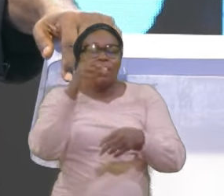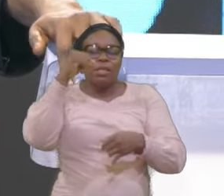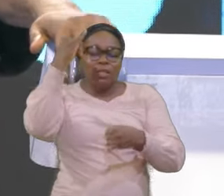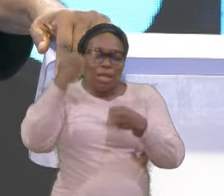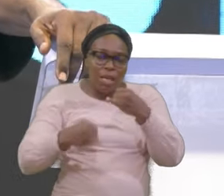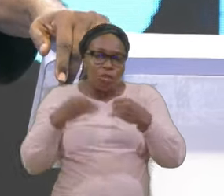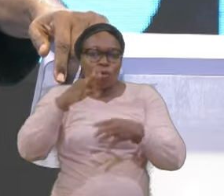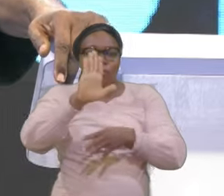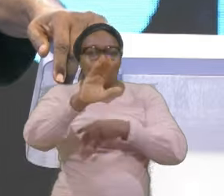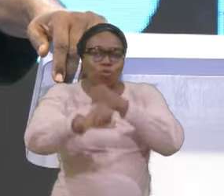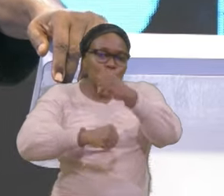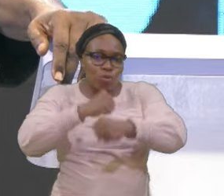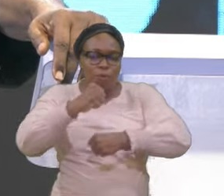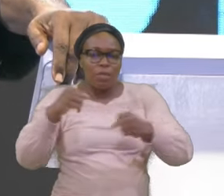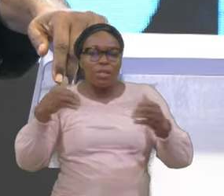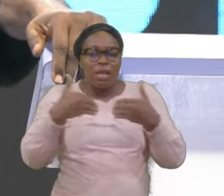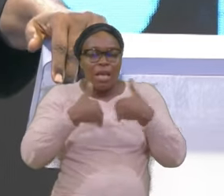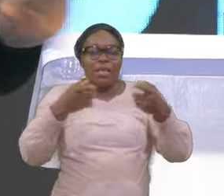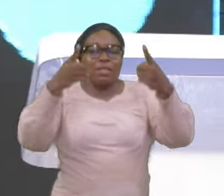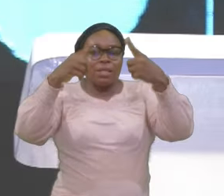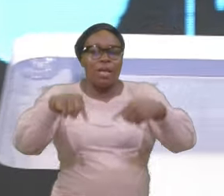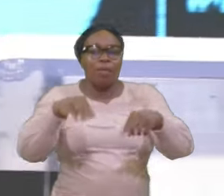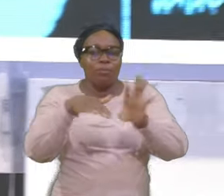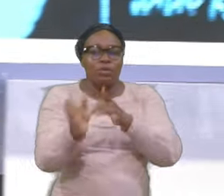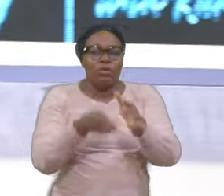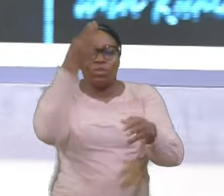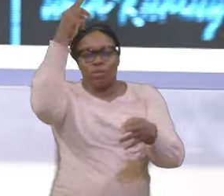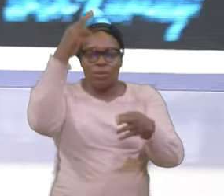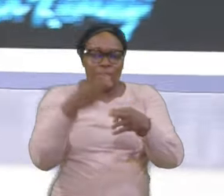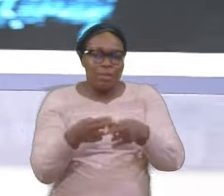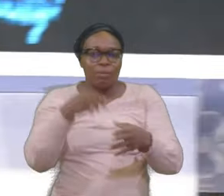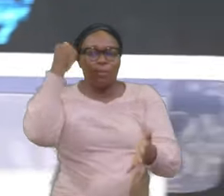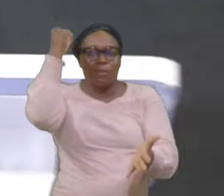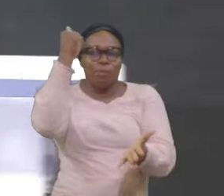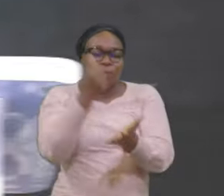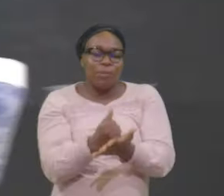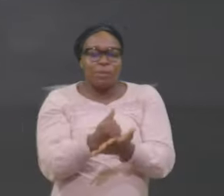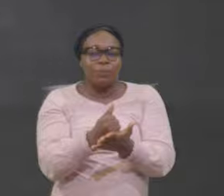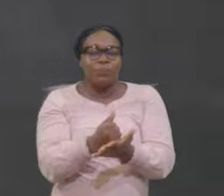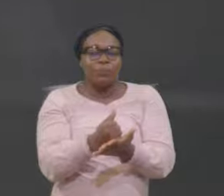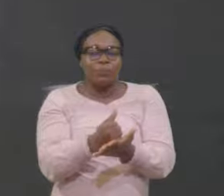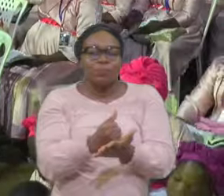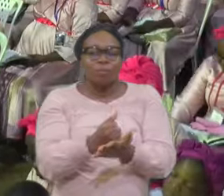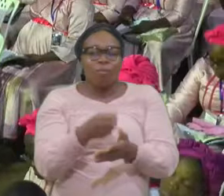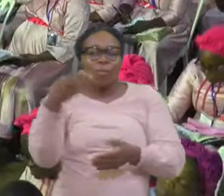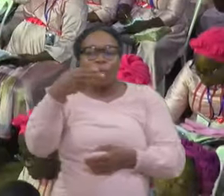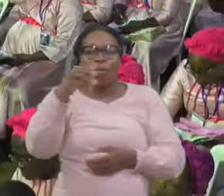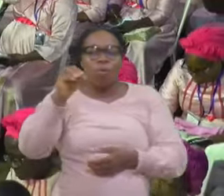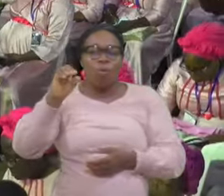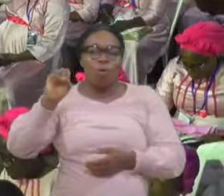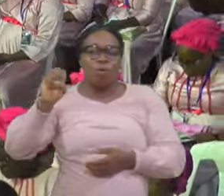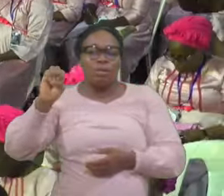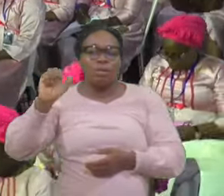Has come Look at Oseah Chapter 14 In Oseah Chapter 14